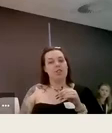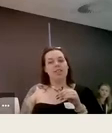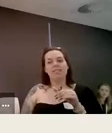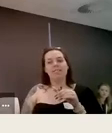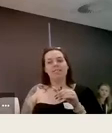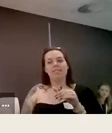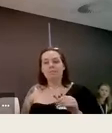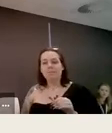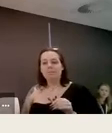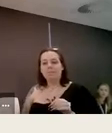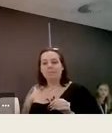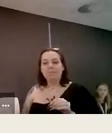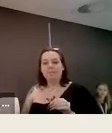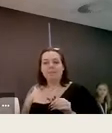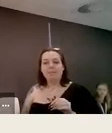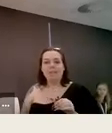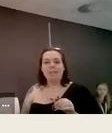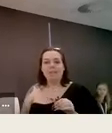disabilities etc